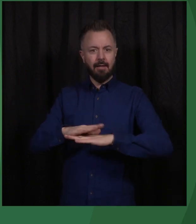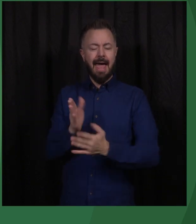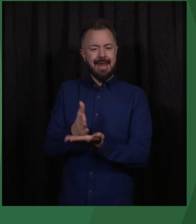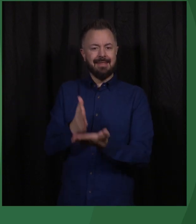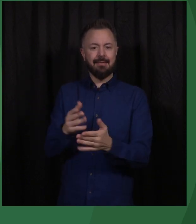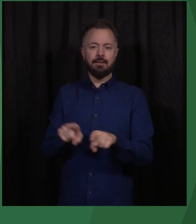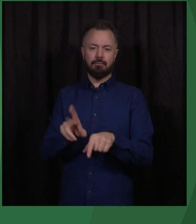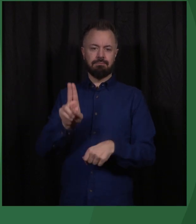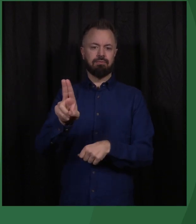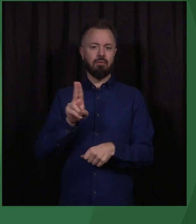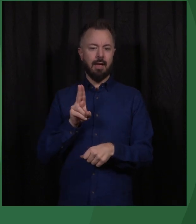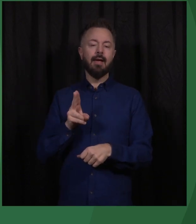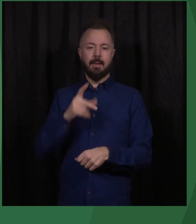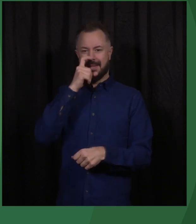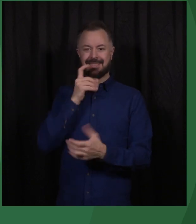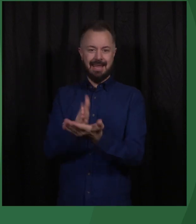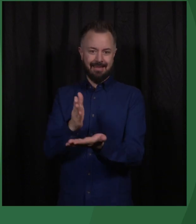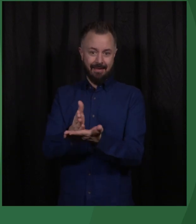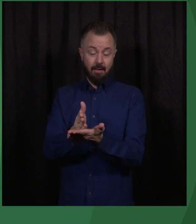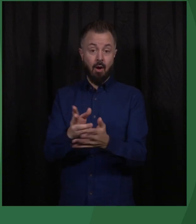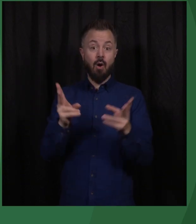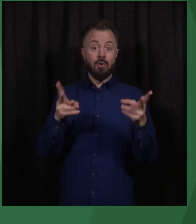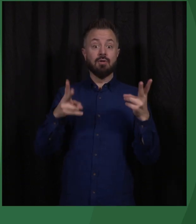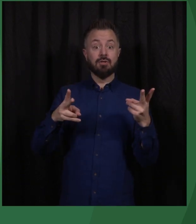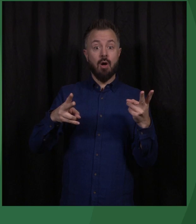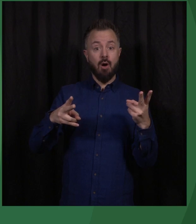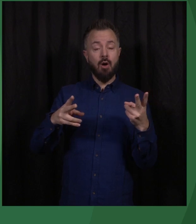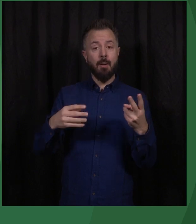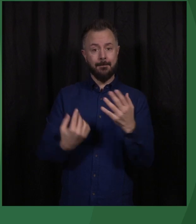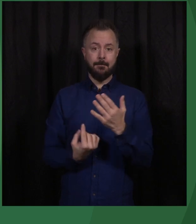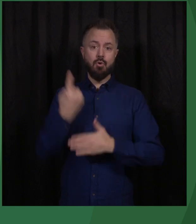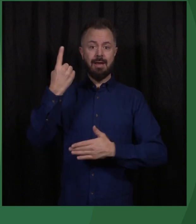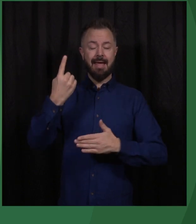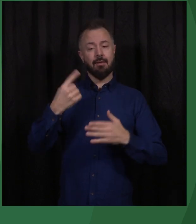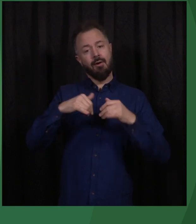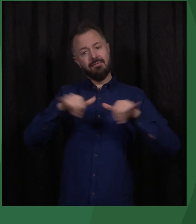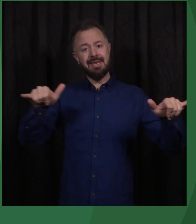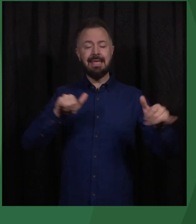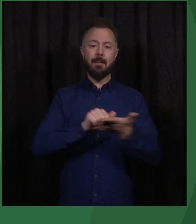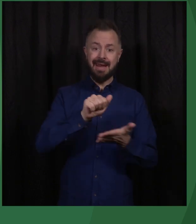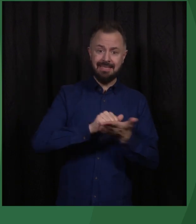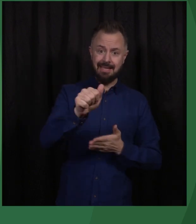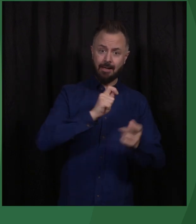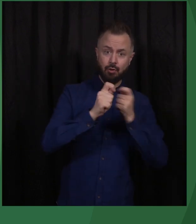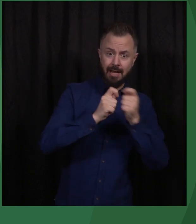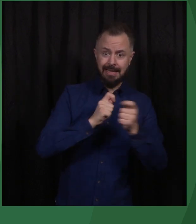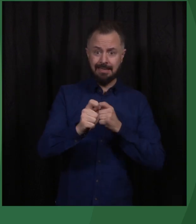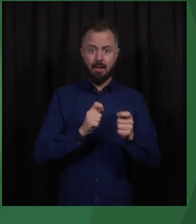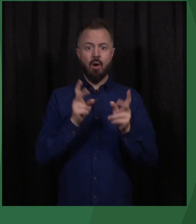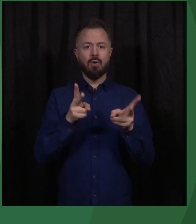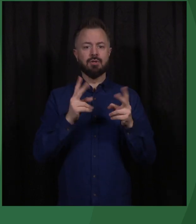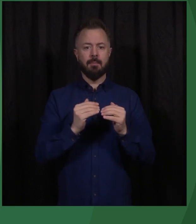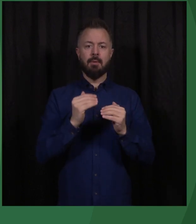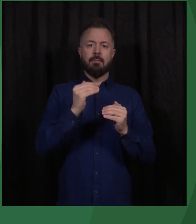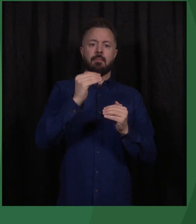democracy. And the environment for free and objective journalism is also becoming more and more